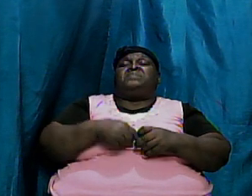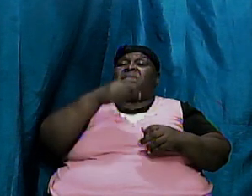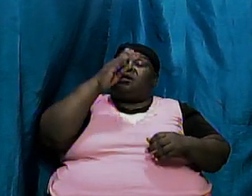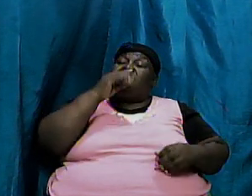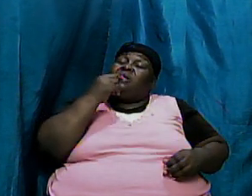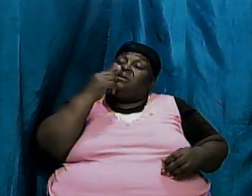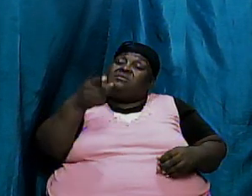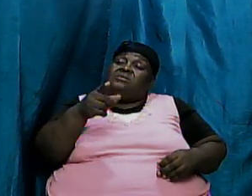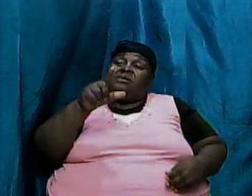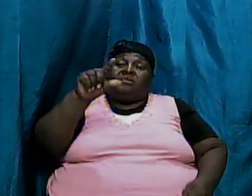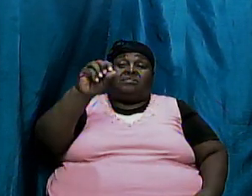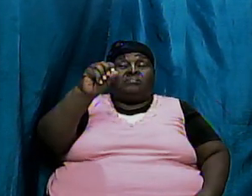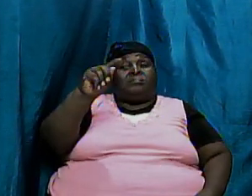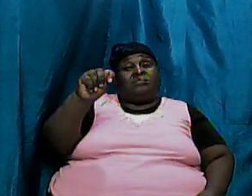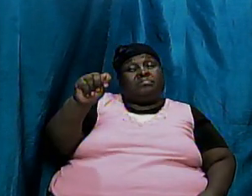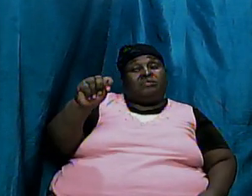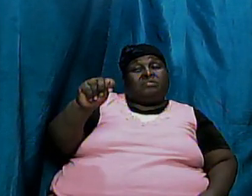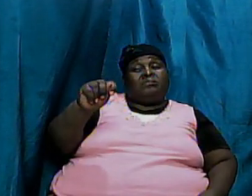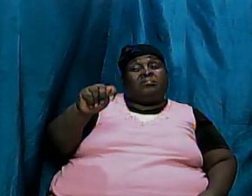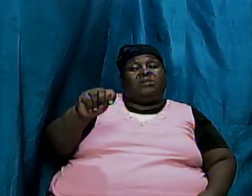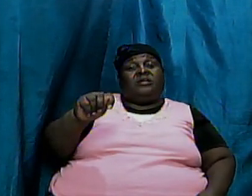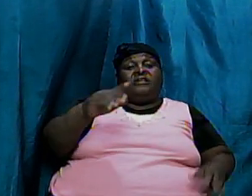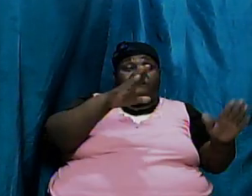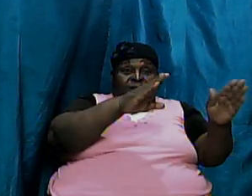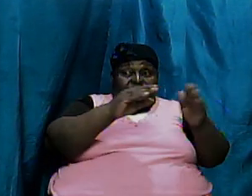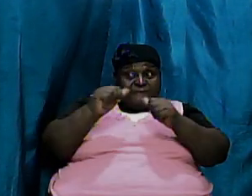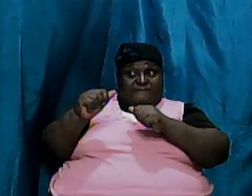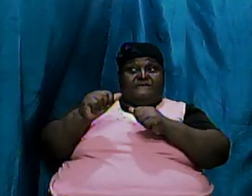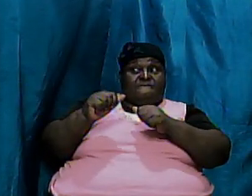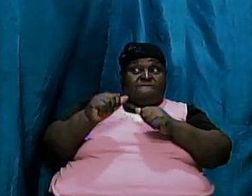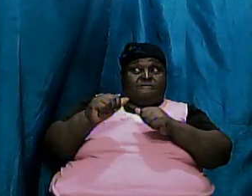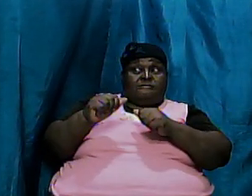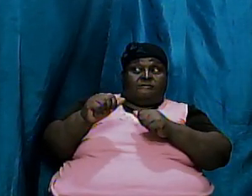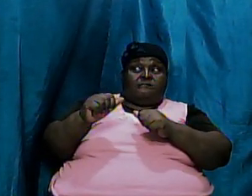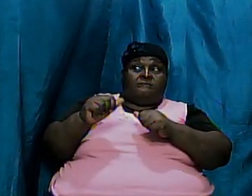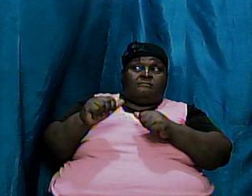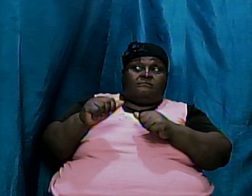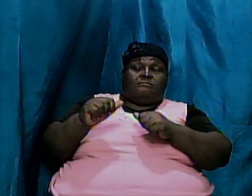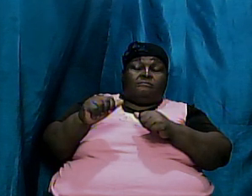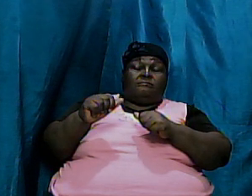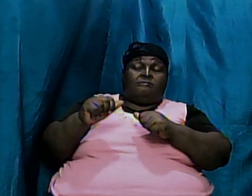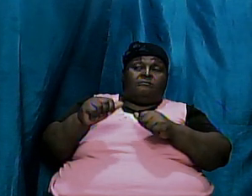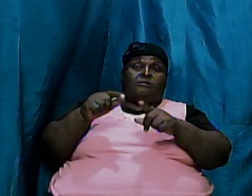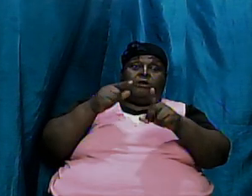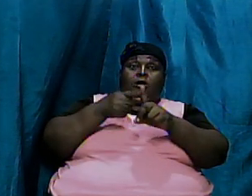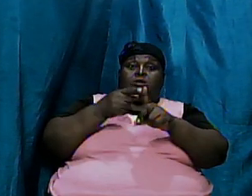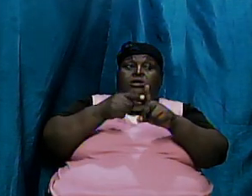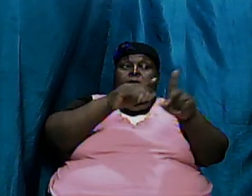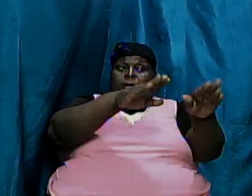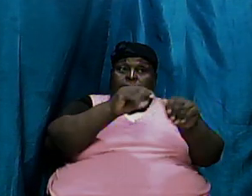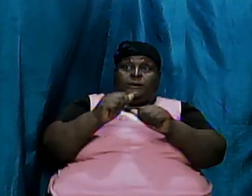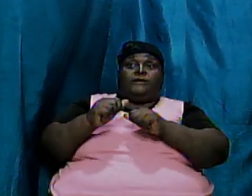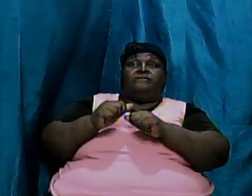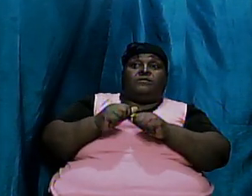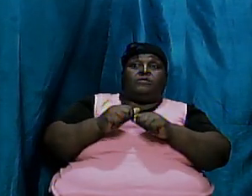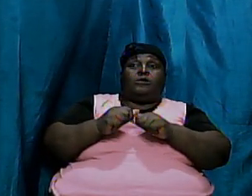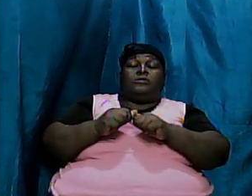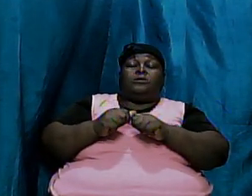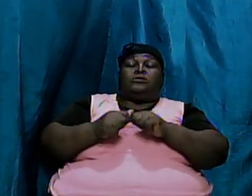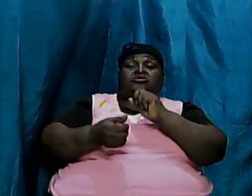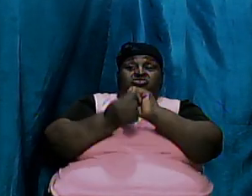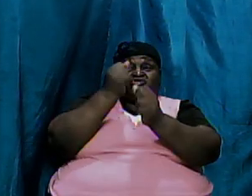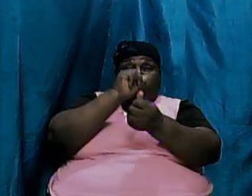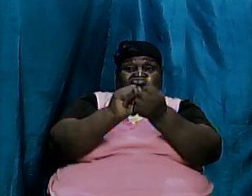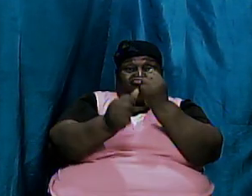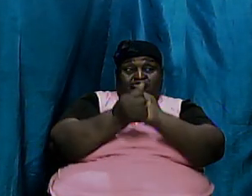Lot listen to me leave out of that place because I am going to tear it down I am going